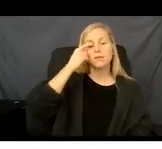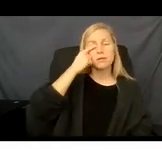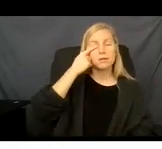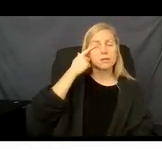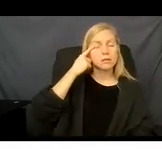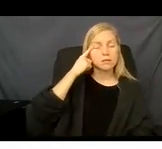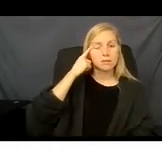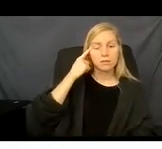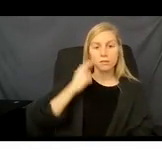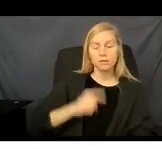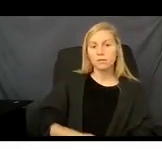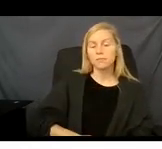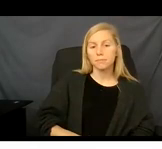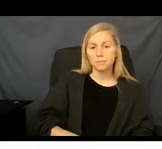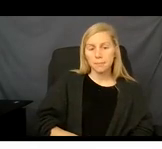There will